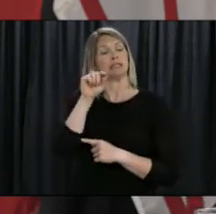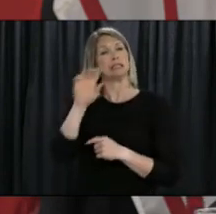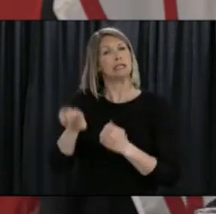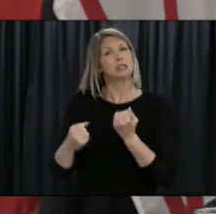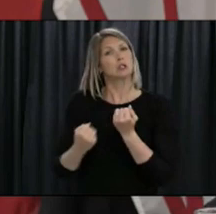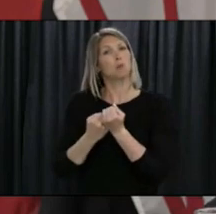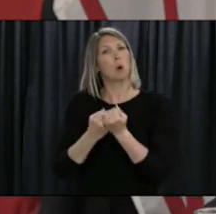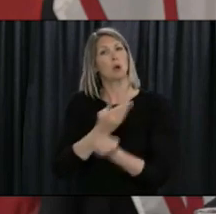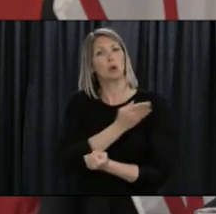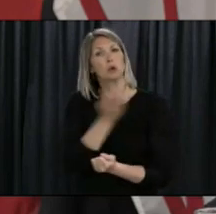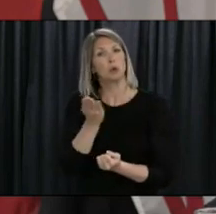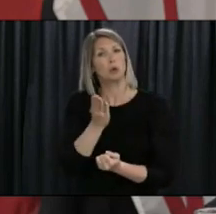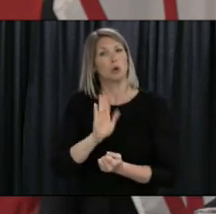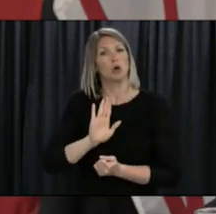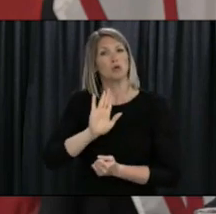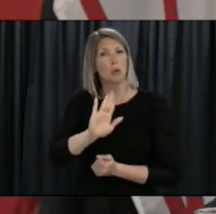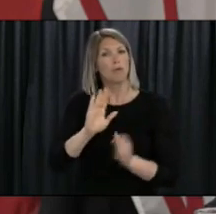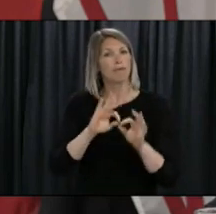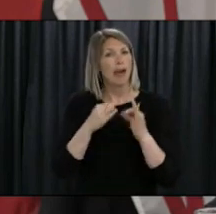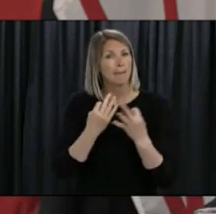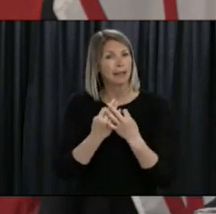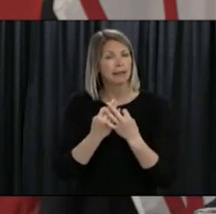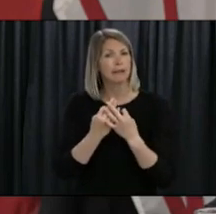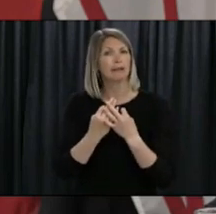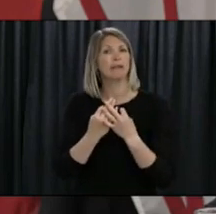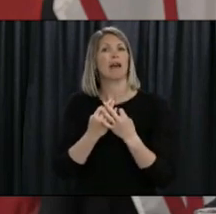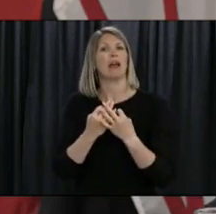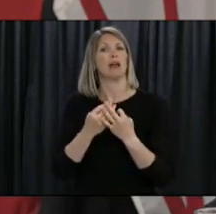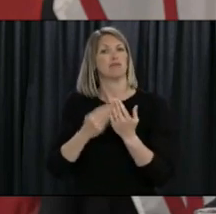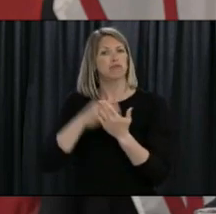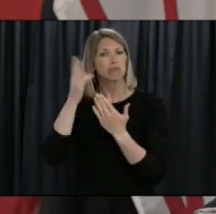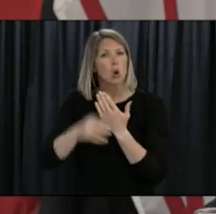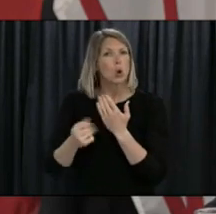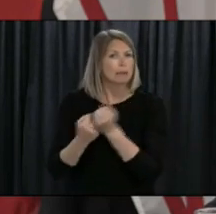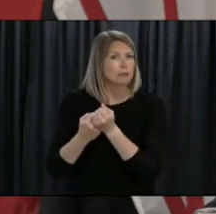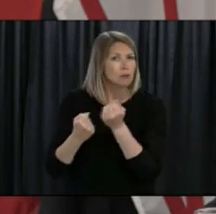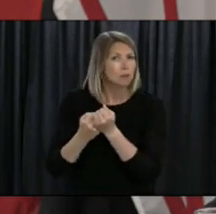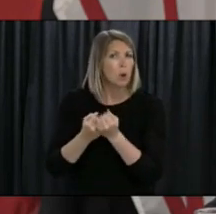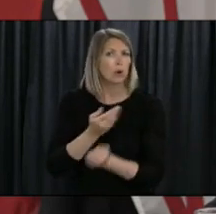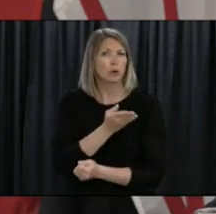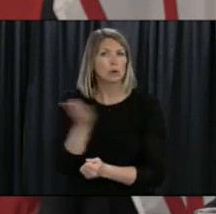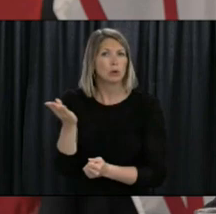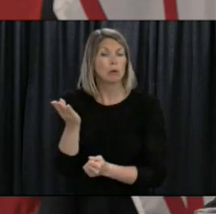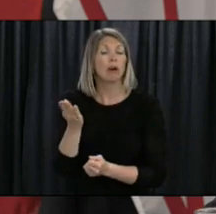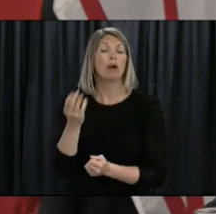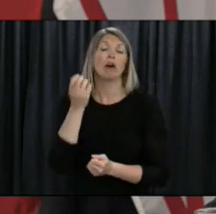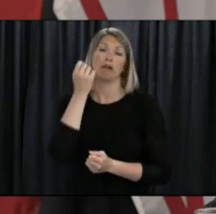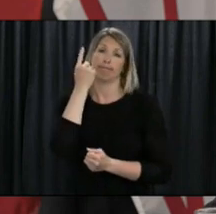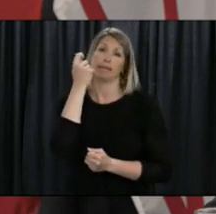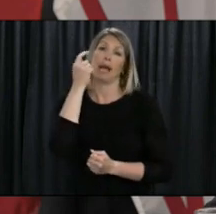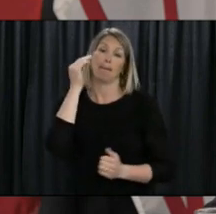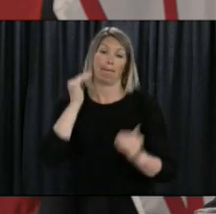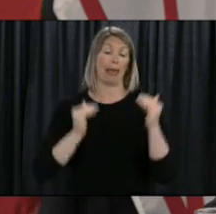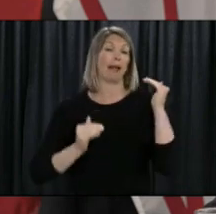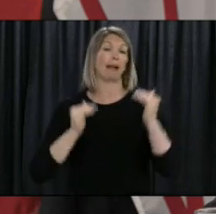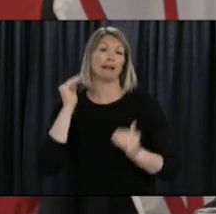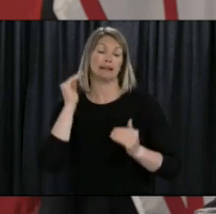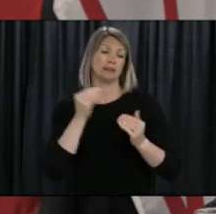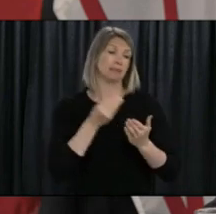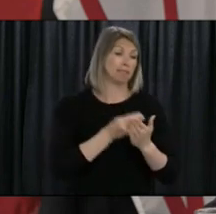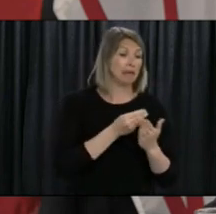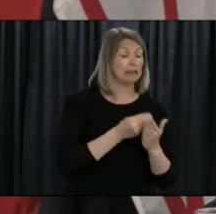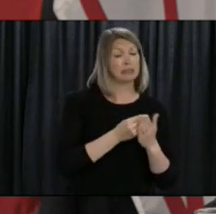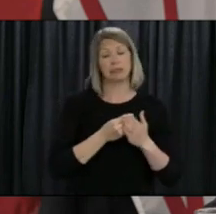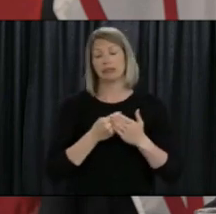But we have to remember that these decisions that we make must be balanced. We understand that additional demands and pressures on individuals,